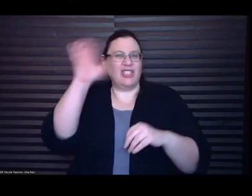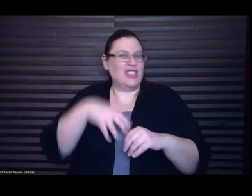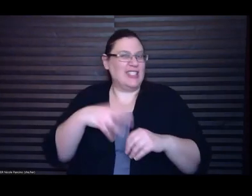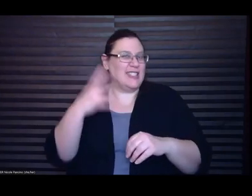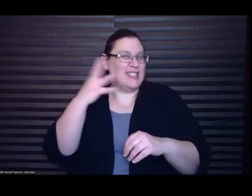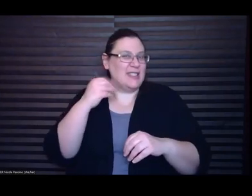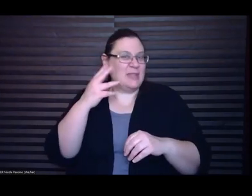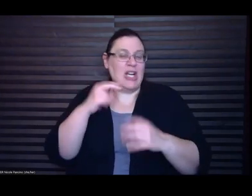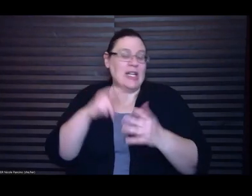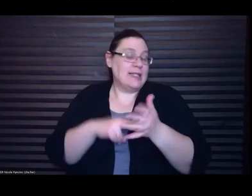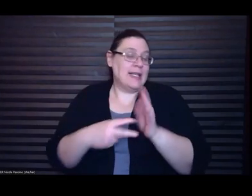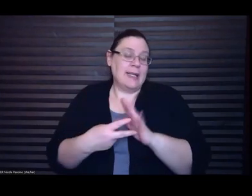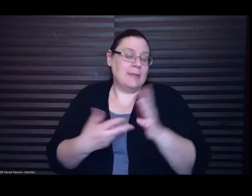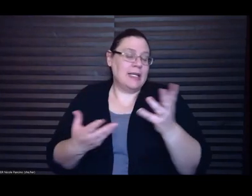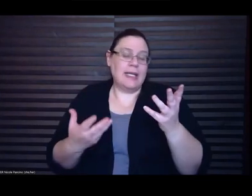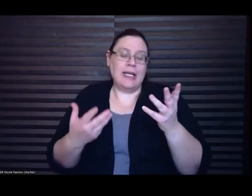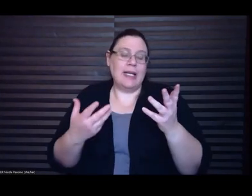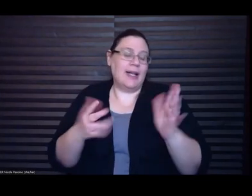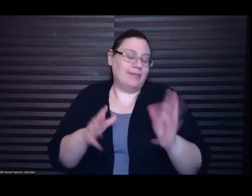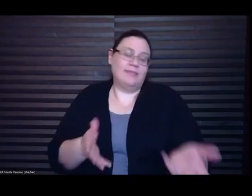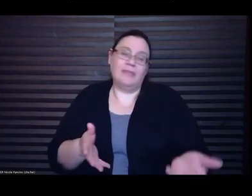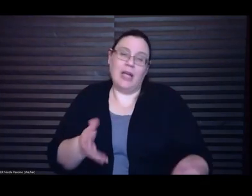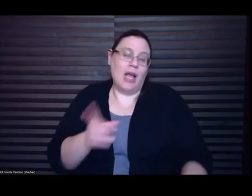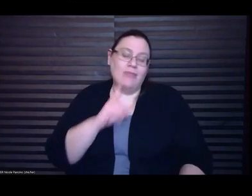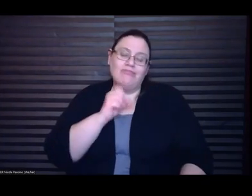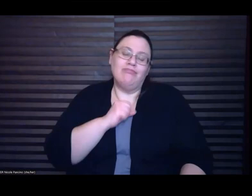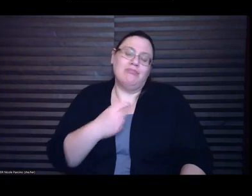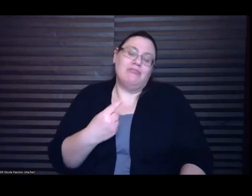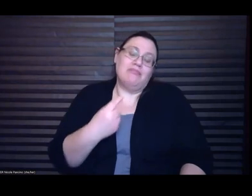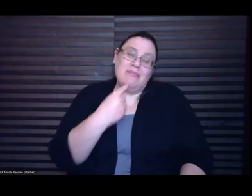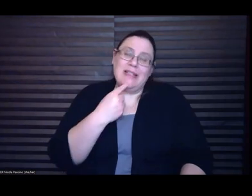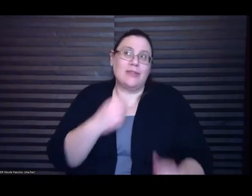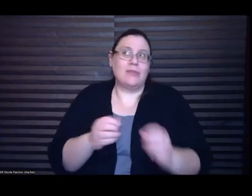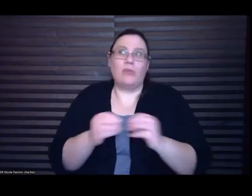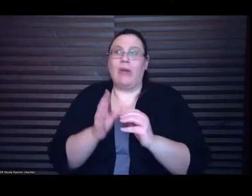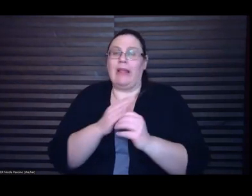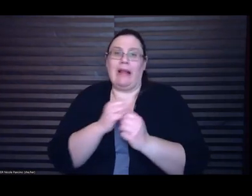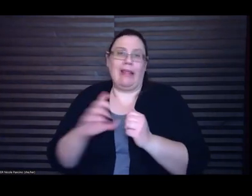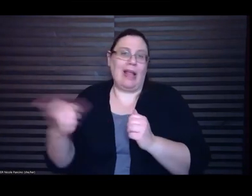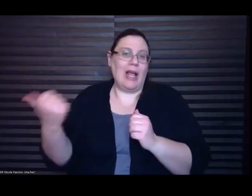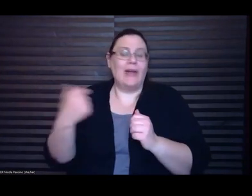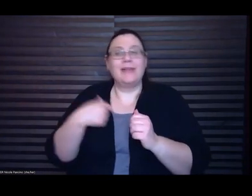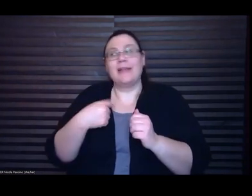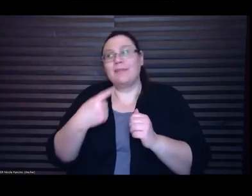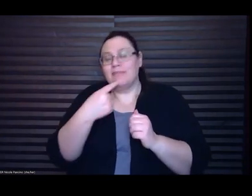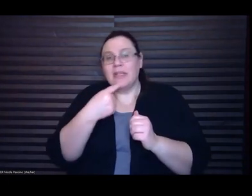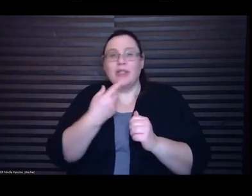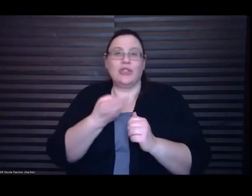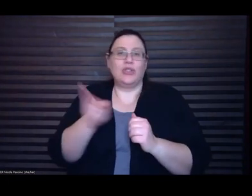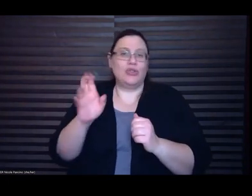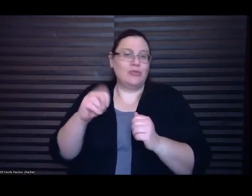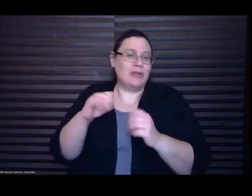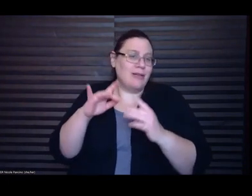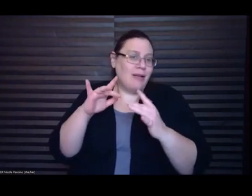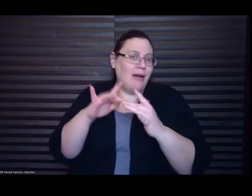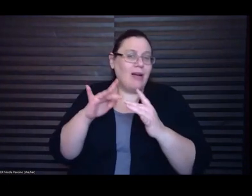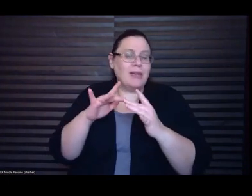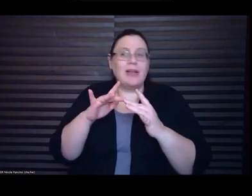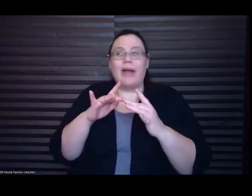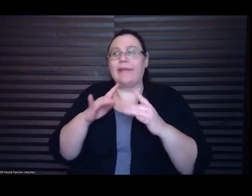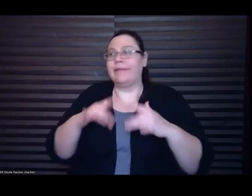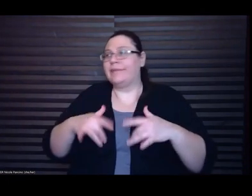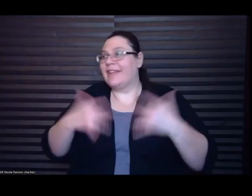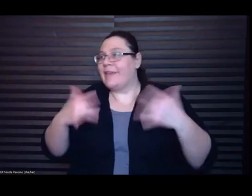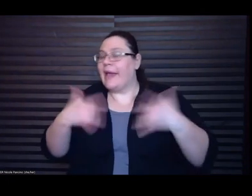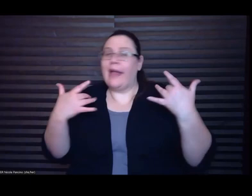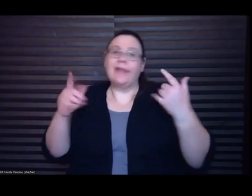more than anything like the the human contact of just like doing events meeting writers meeting readers like going to school like I'm right now I'm actually in I'm